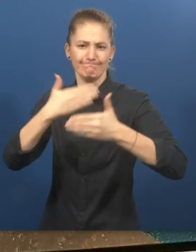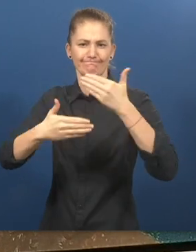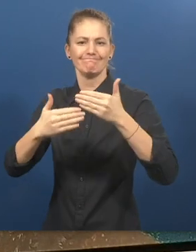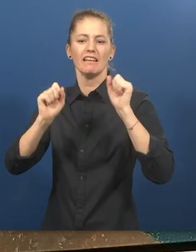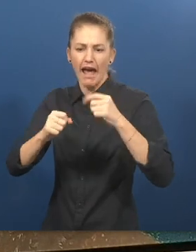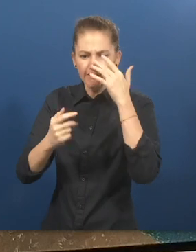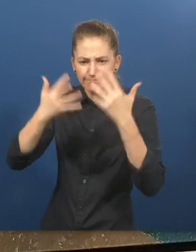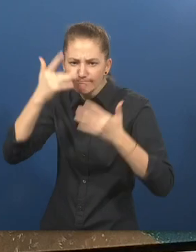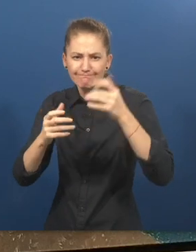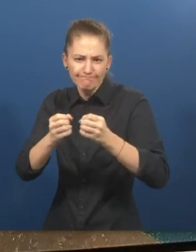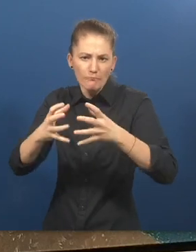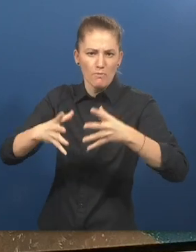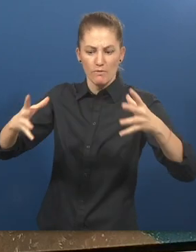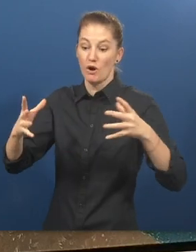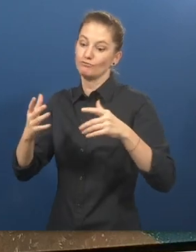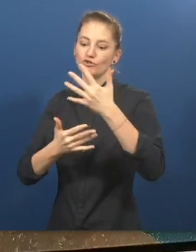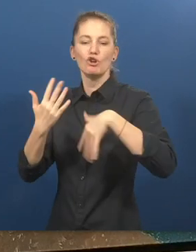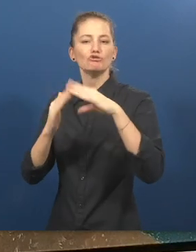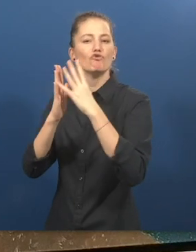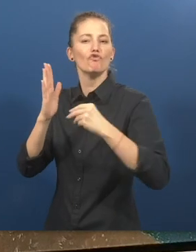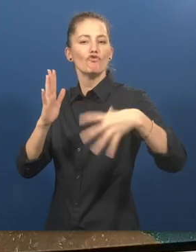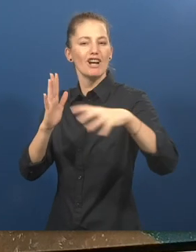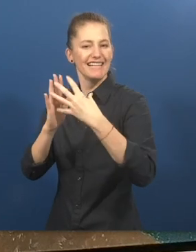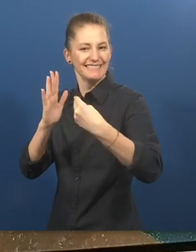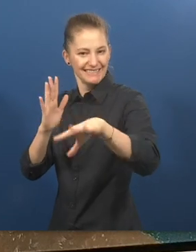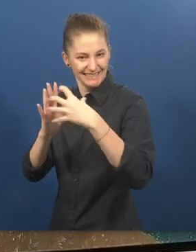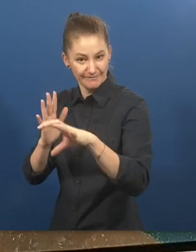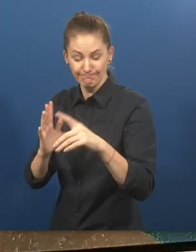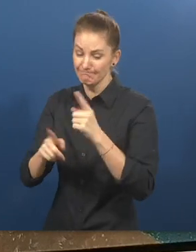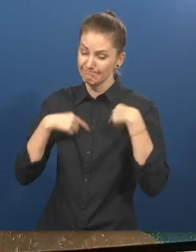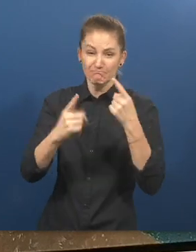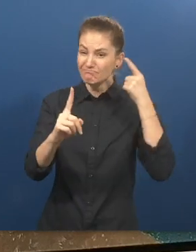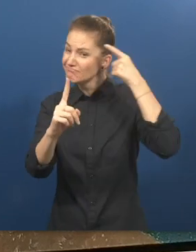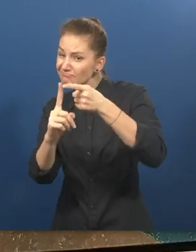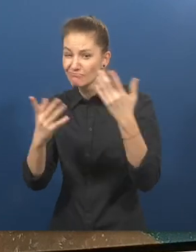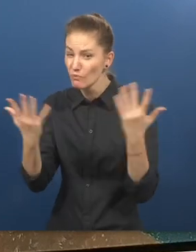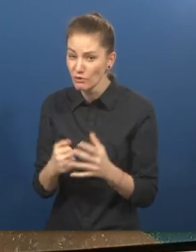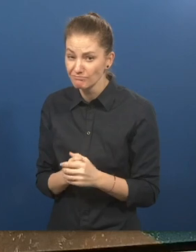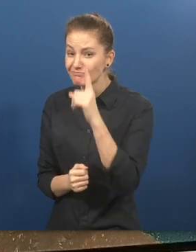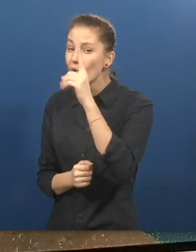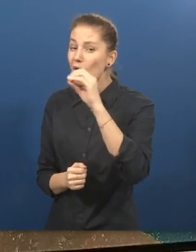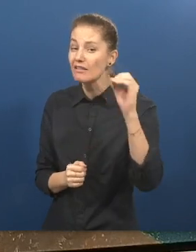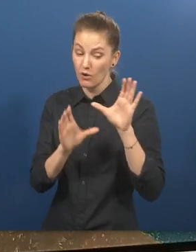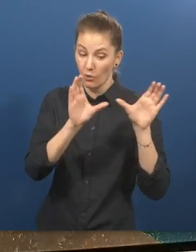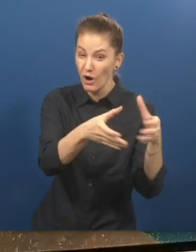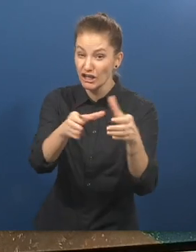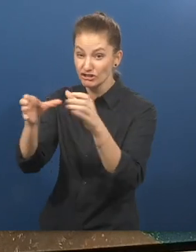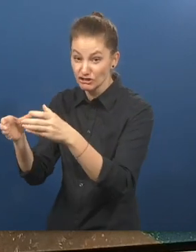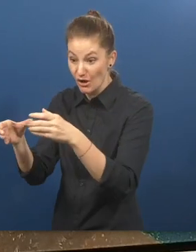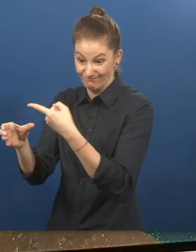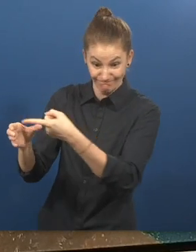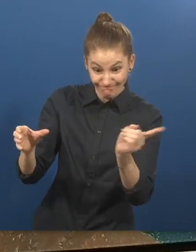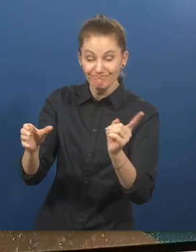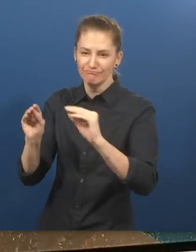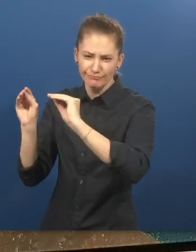franchising. Our goal is to onboard 100 organizations that will train 100 scholars every